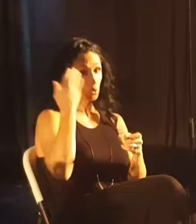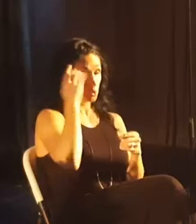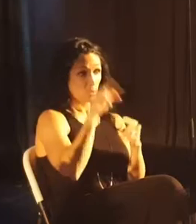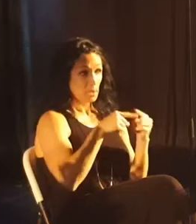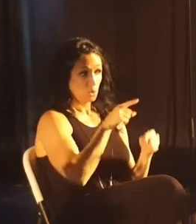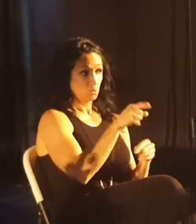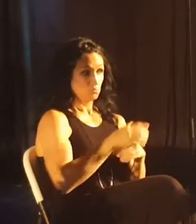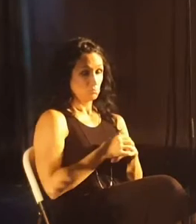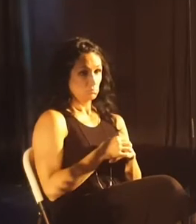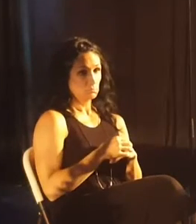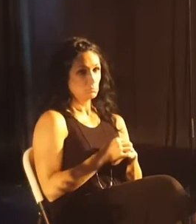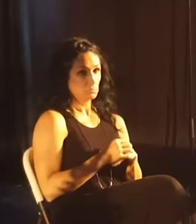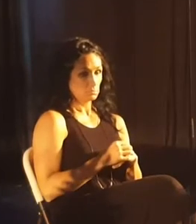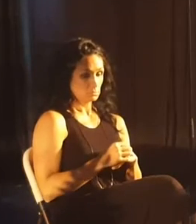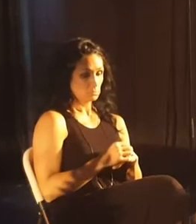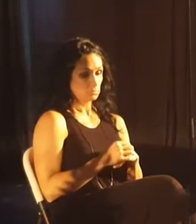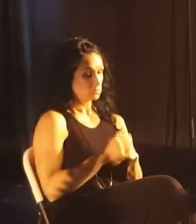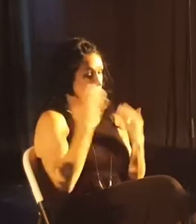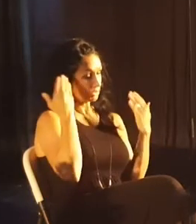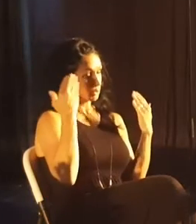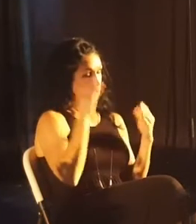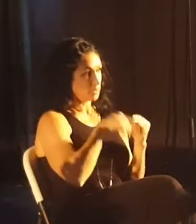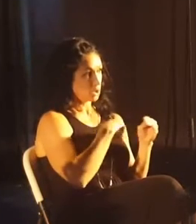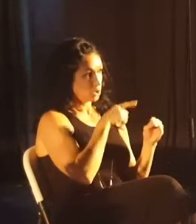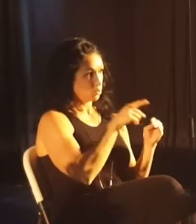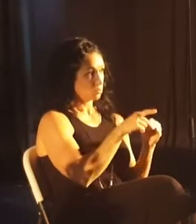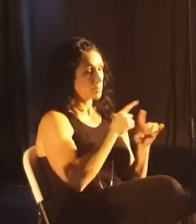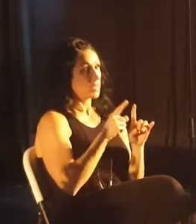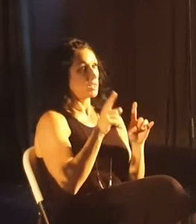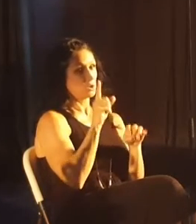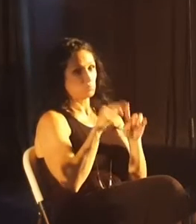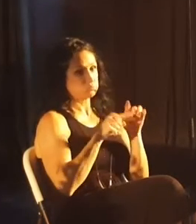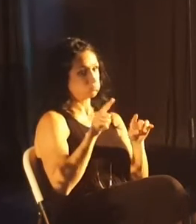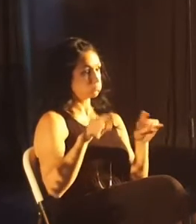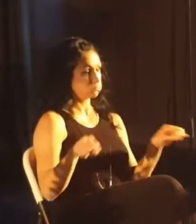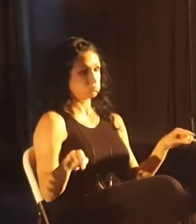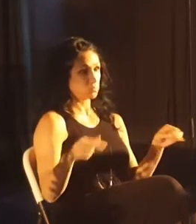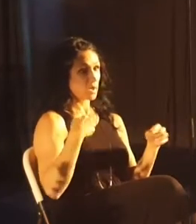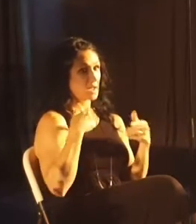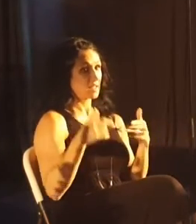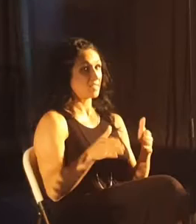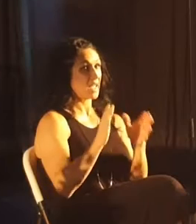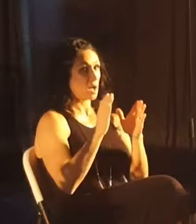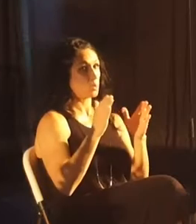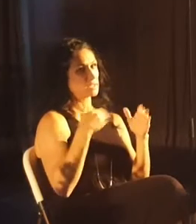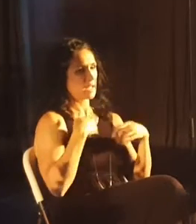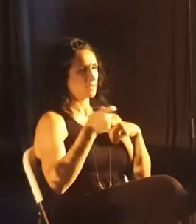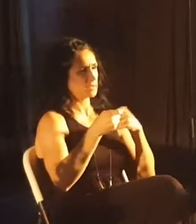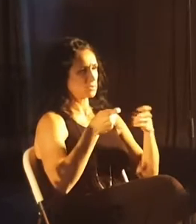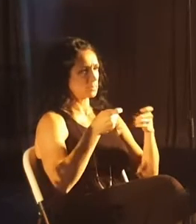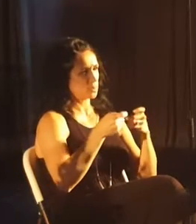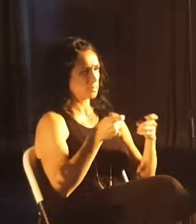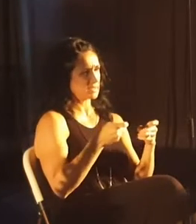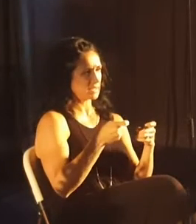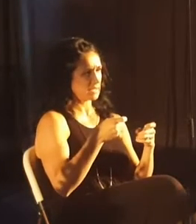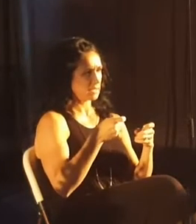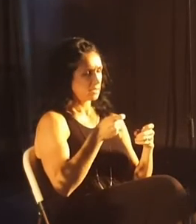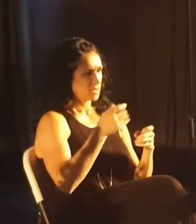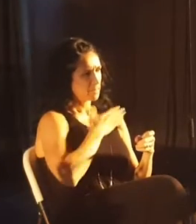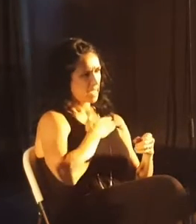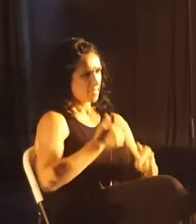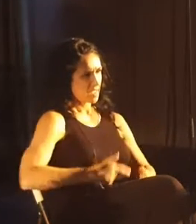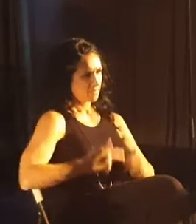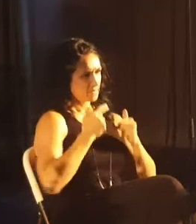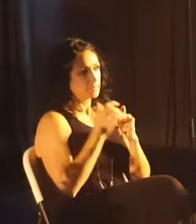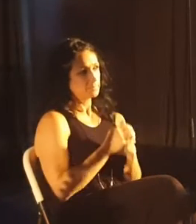about you. I don't know about you, but there are all kinds of things that I allow to have the supremacy in my life.